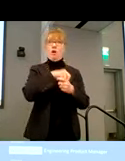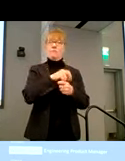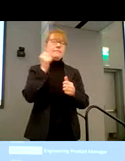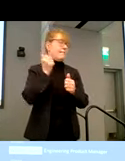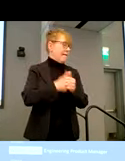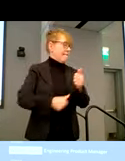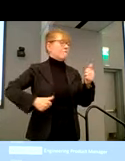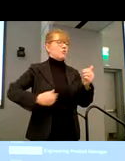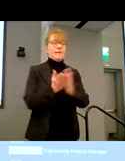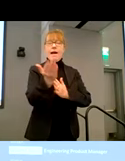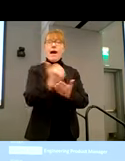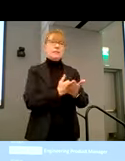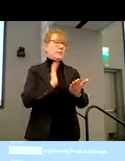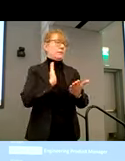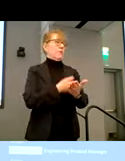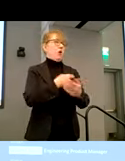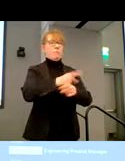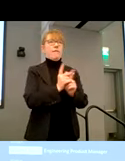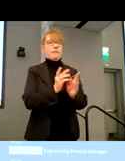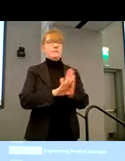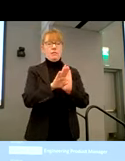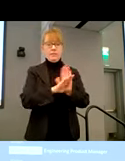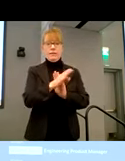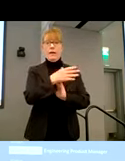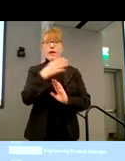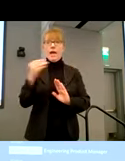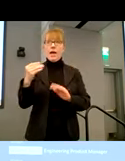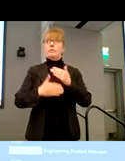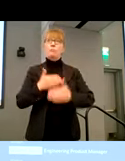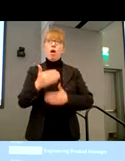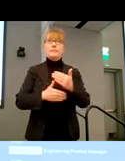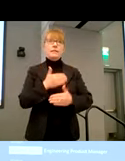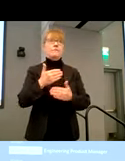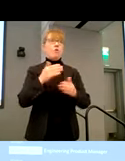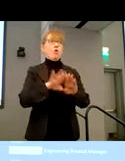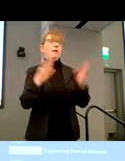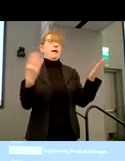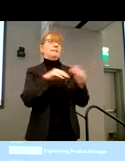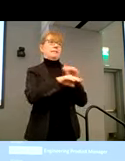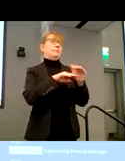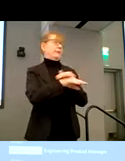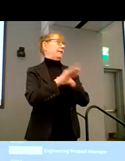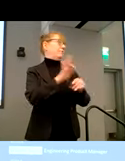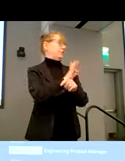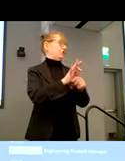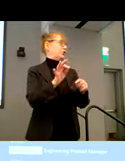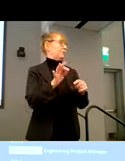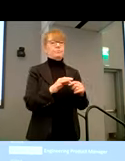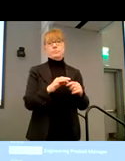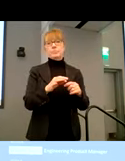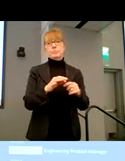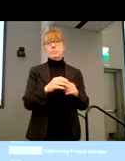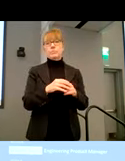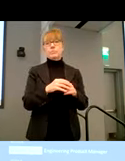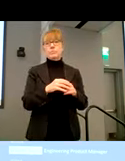aspect of our product development, uh, and, uh, and process for accessibility features. Um, and, uh, as,